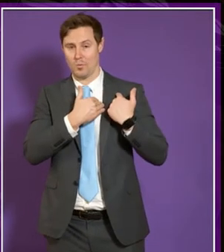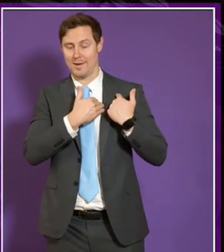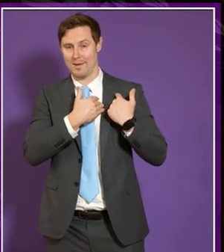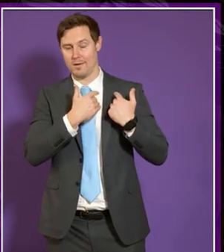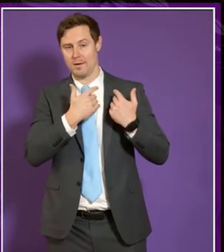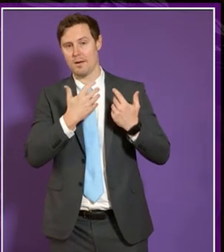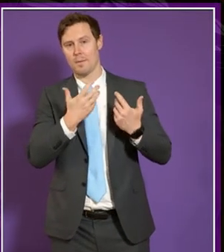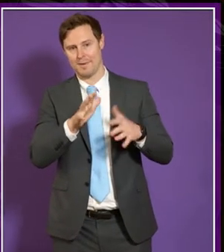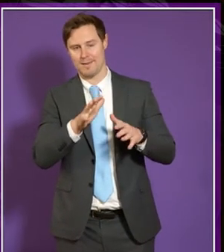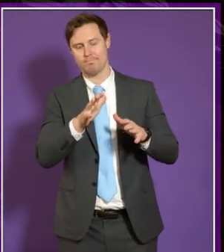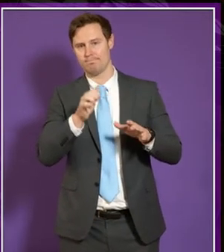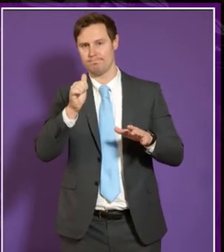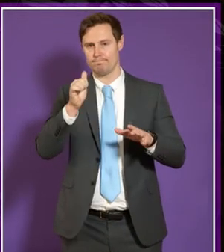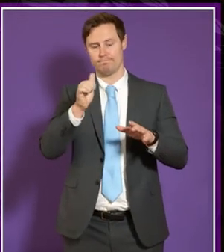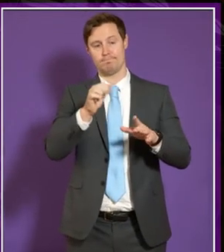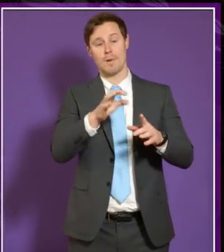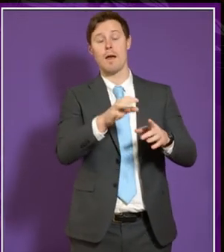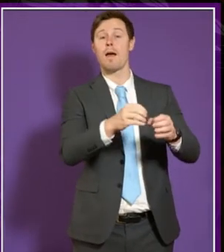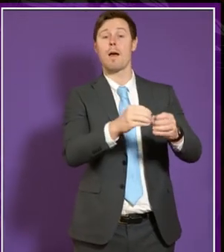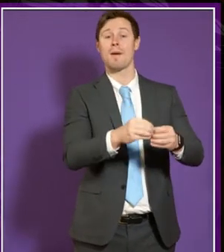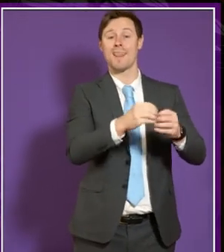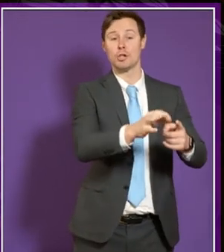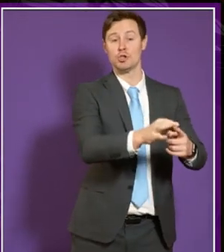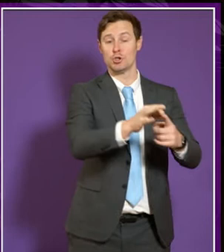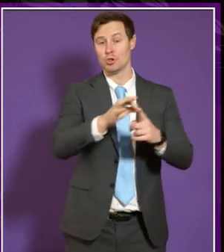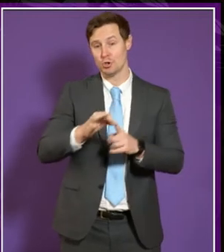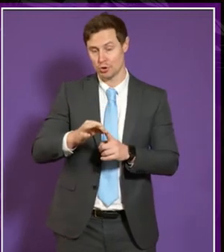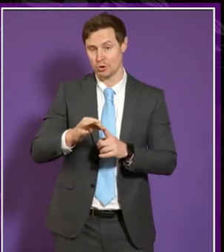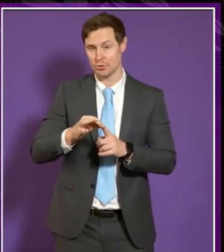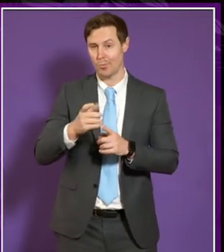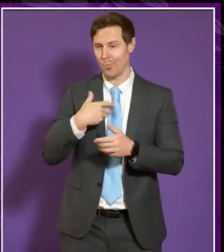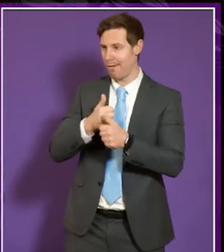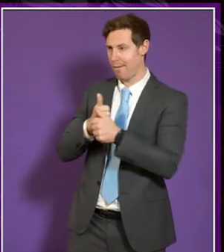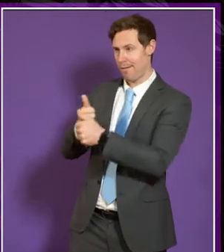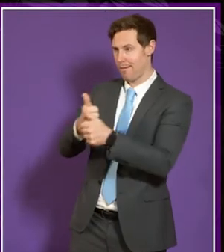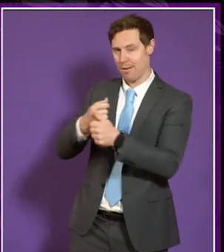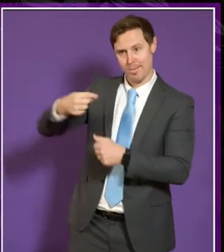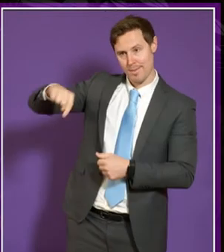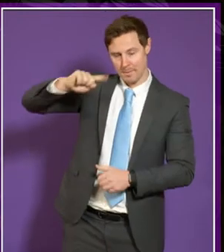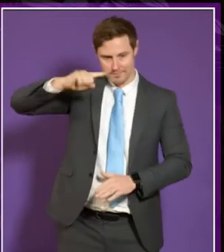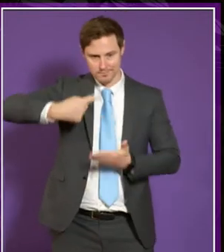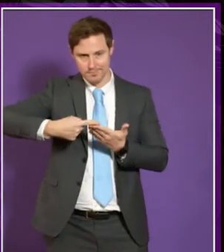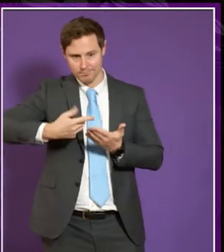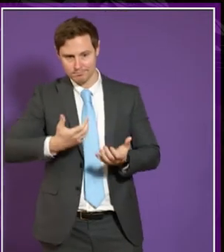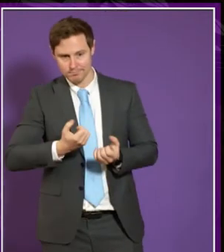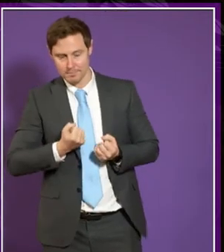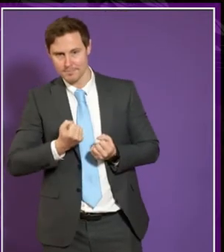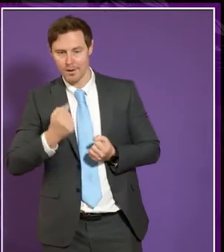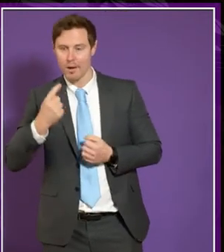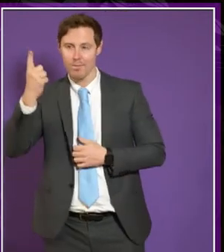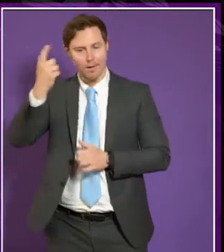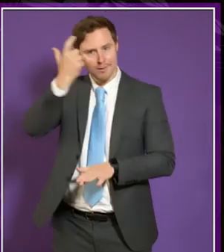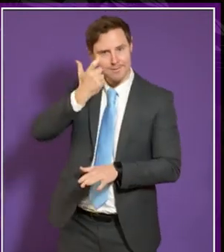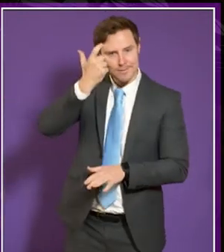with the selectors and when the applications come in and it's you know and particularly to do um consider in detail